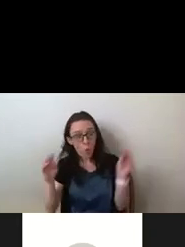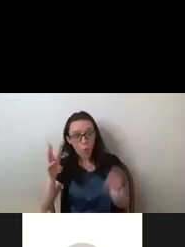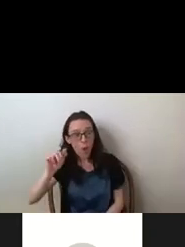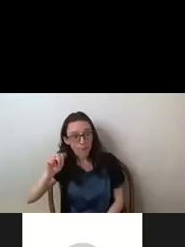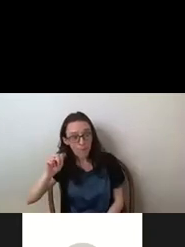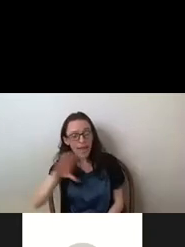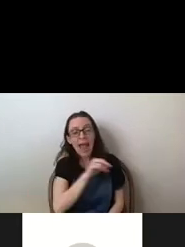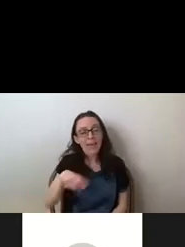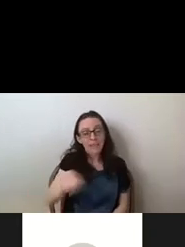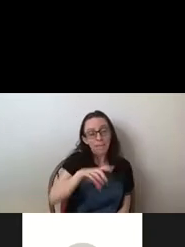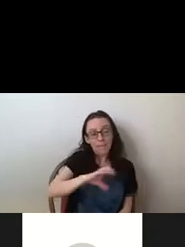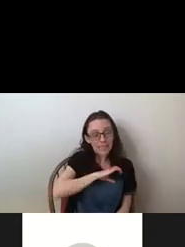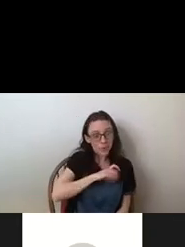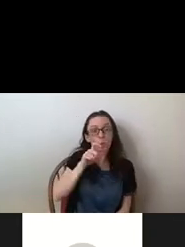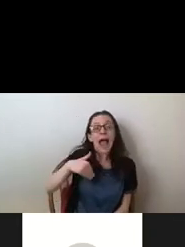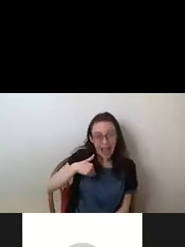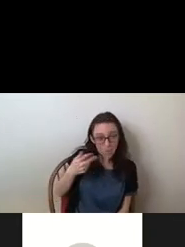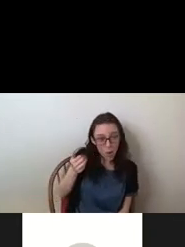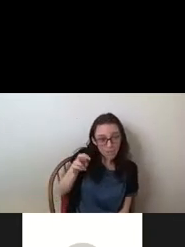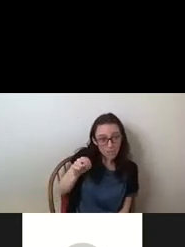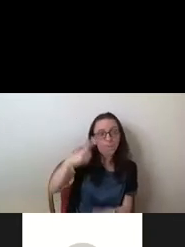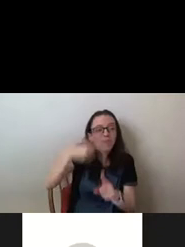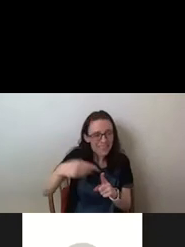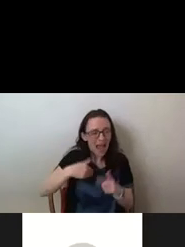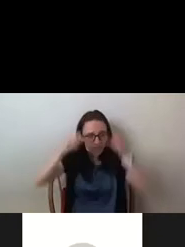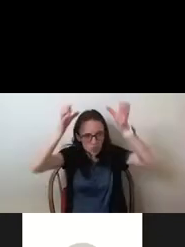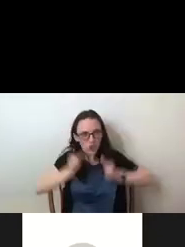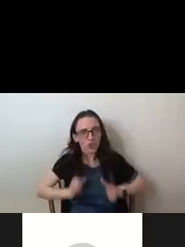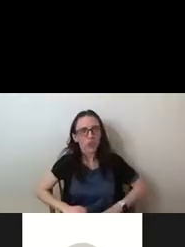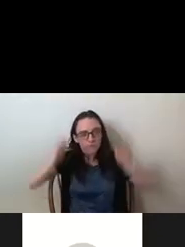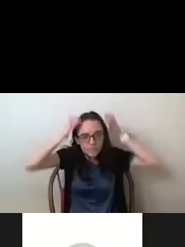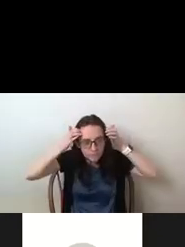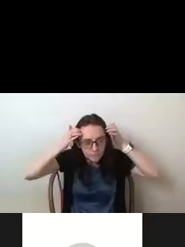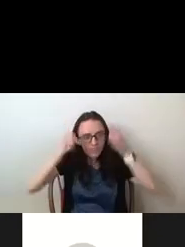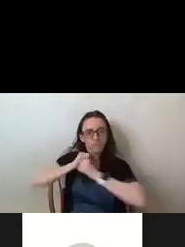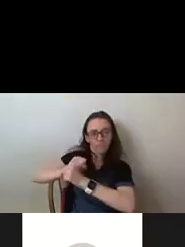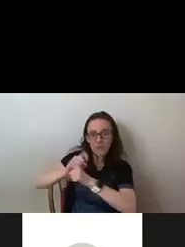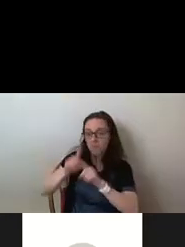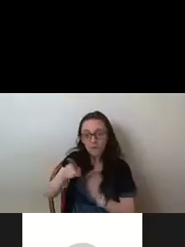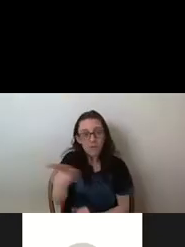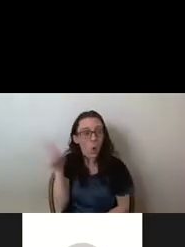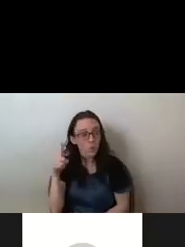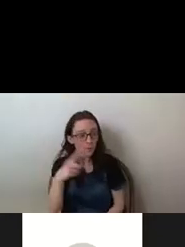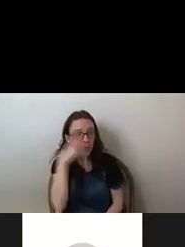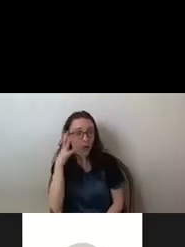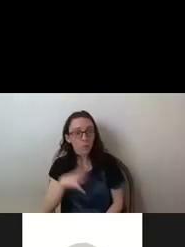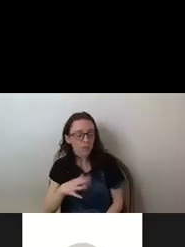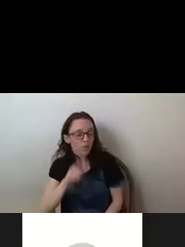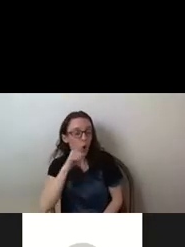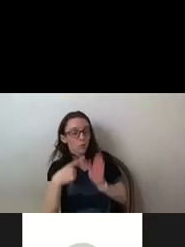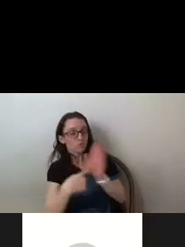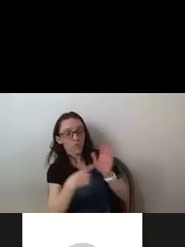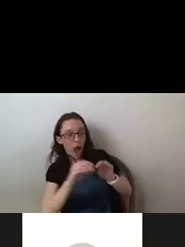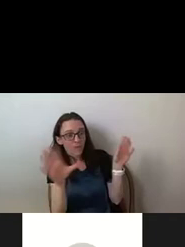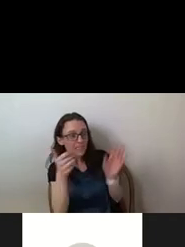they armed with weapons, but they're also wearing protective gear, even though the black women do not possess fiscal harm to them. they're also taken into different time